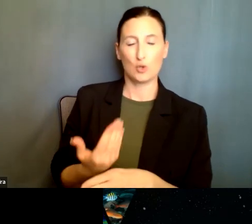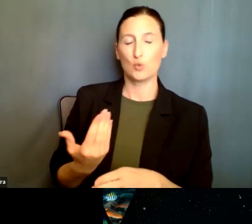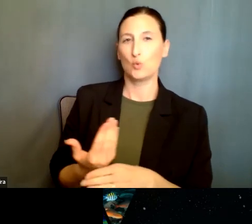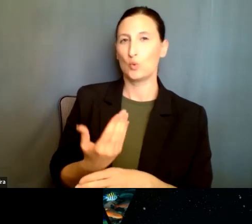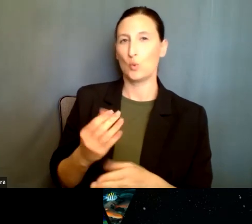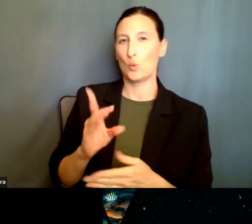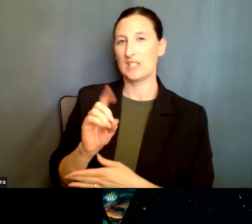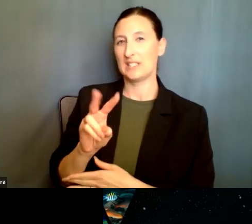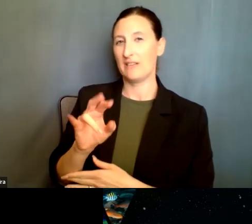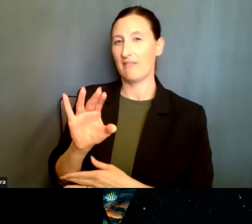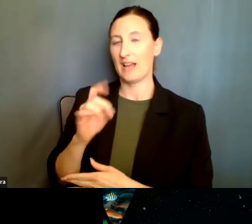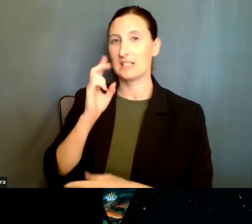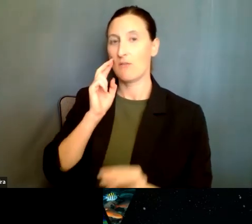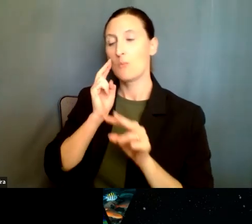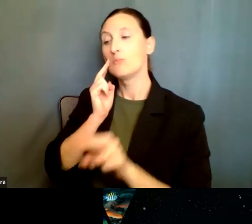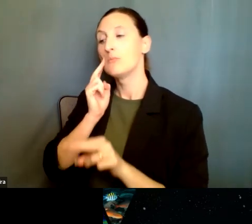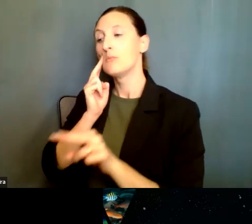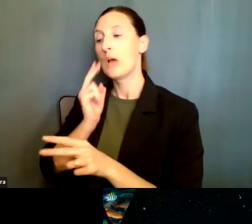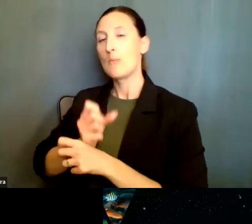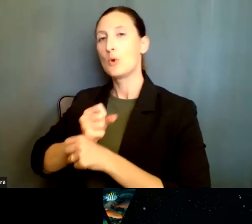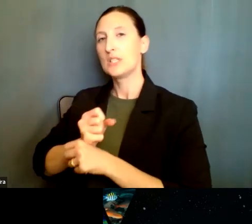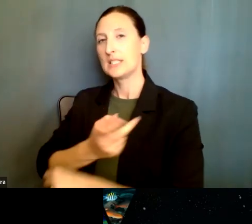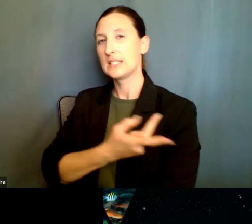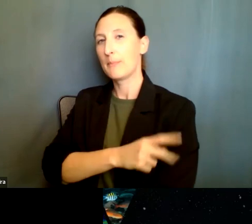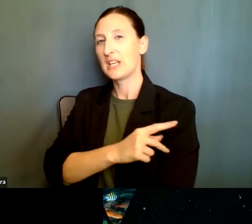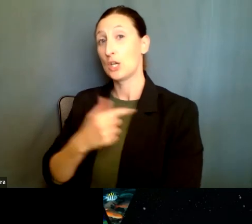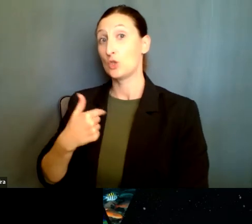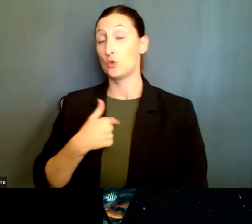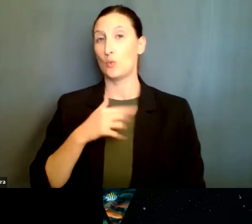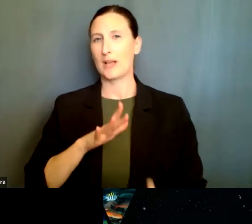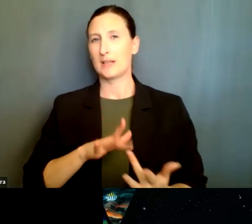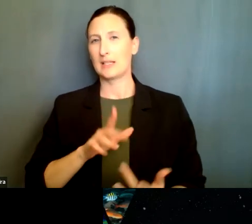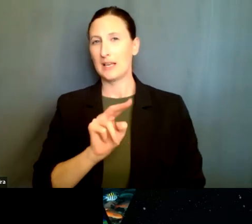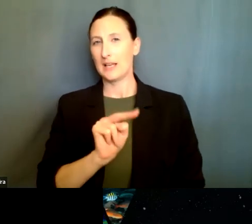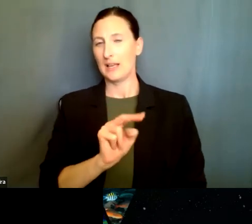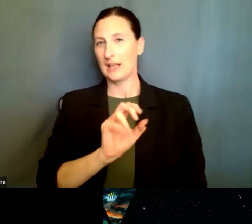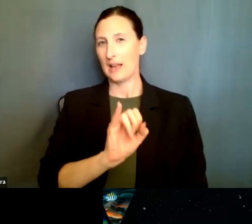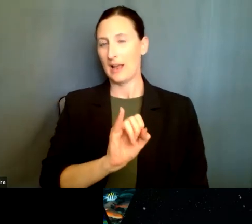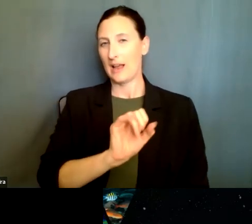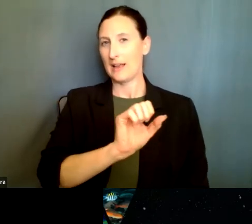and monitoring the patient. Do I need to target NIH or NSF cyber physical space?